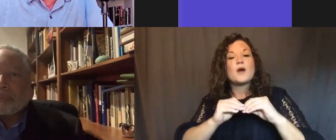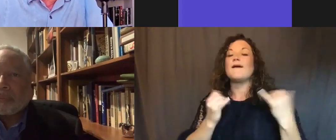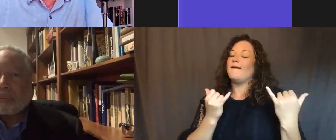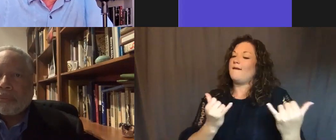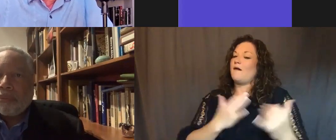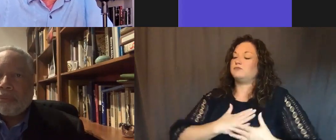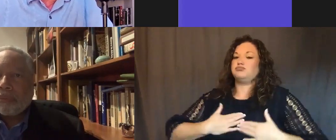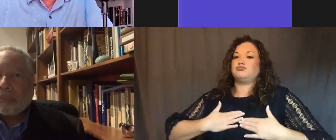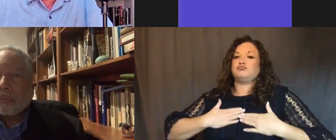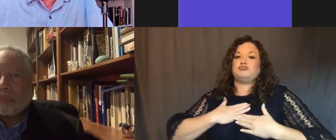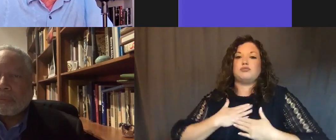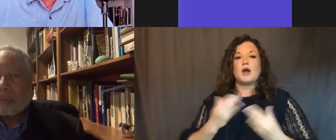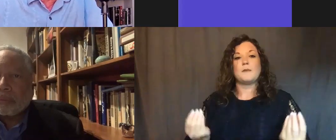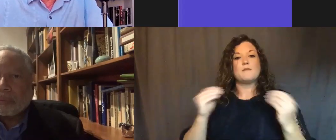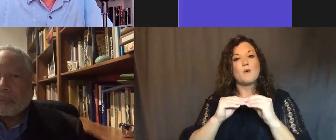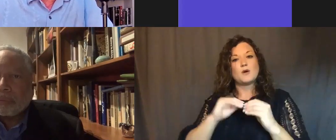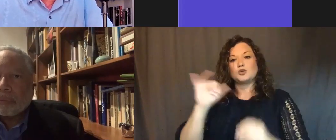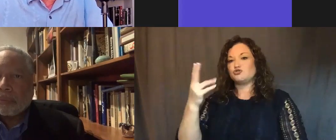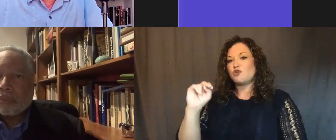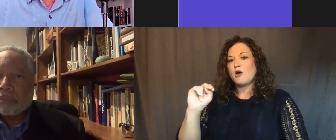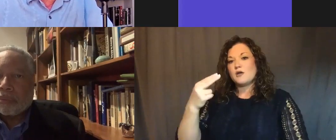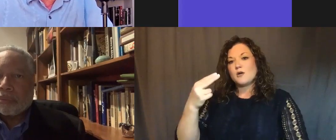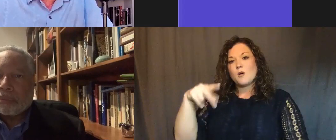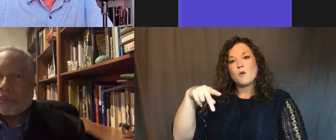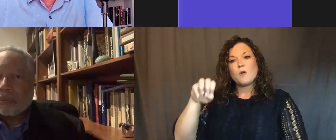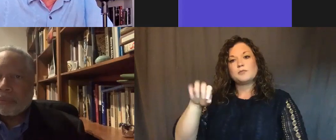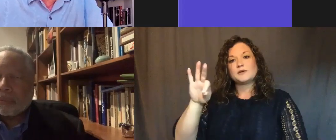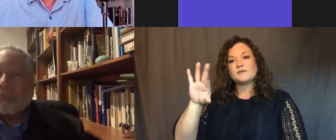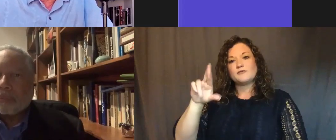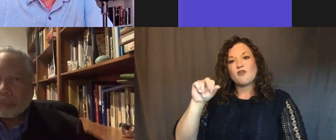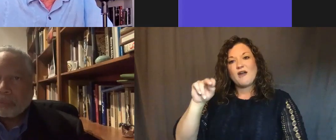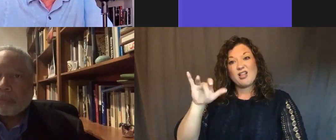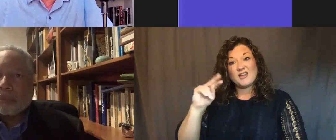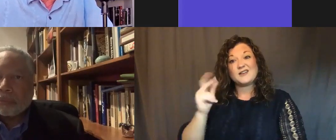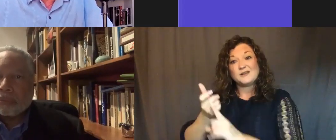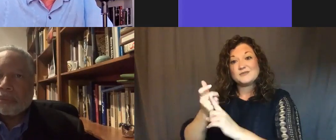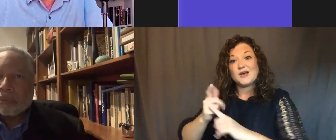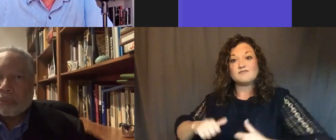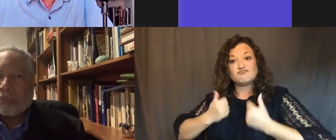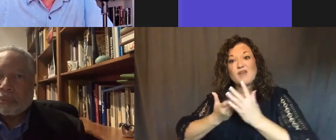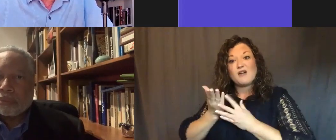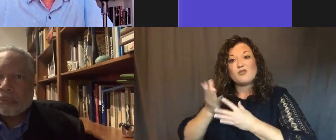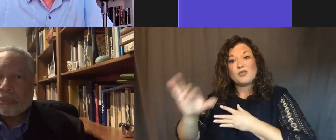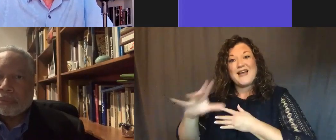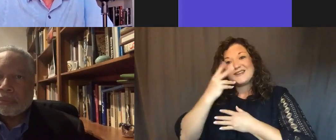all the more that John Hope Franklin came out of that experience and